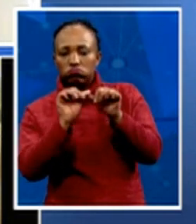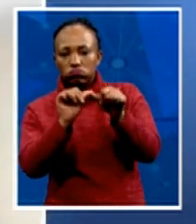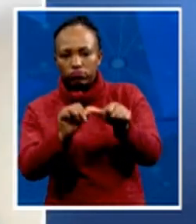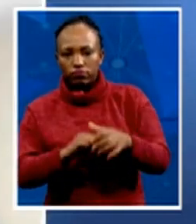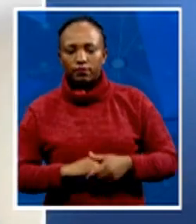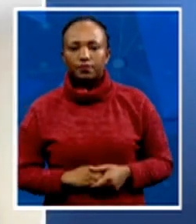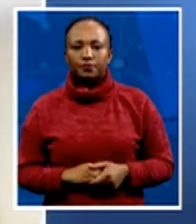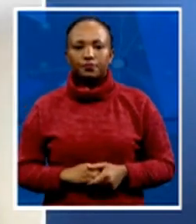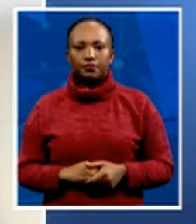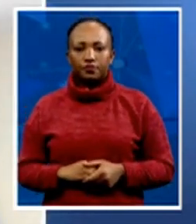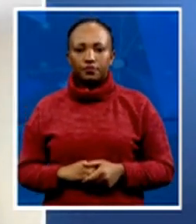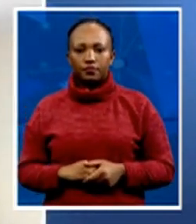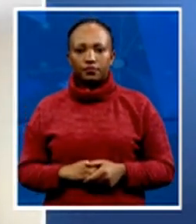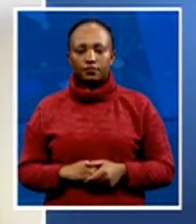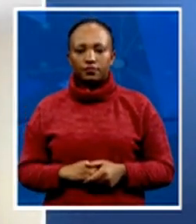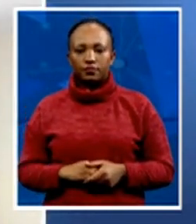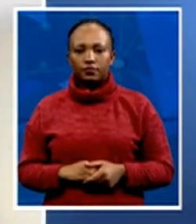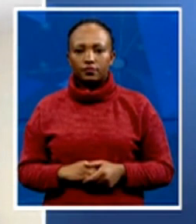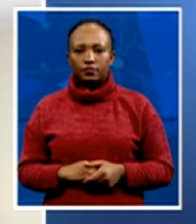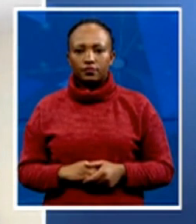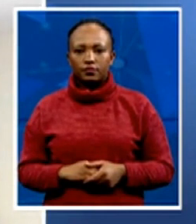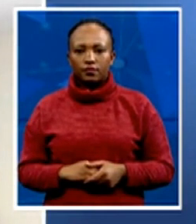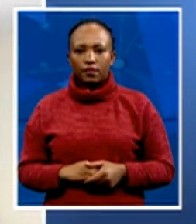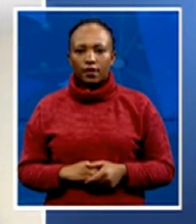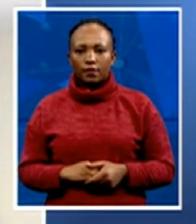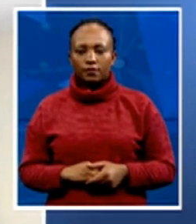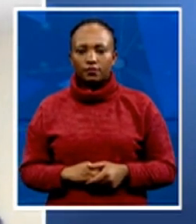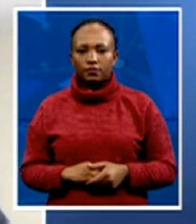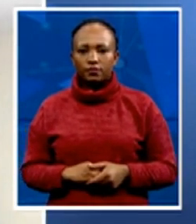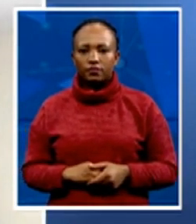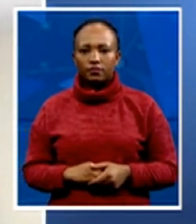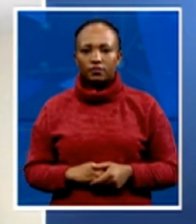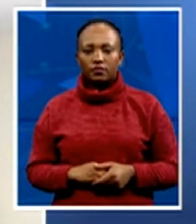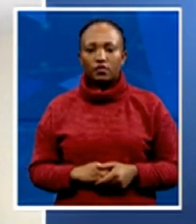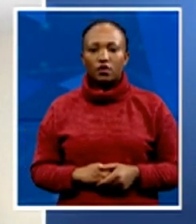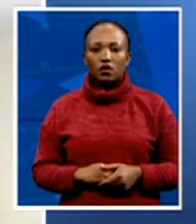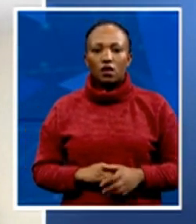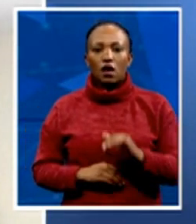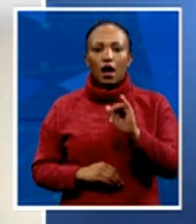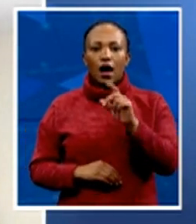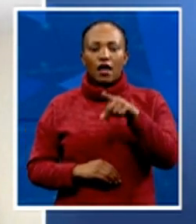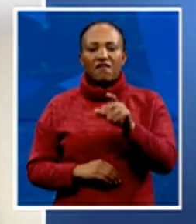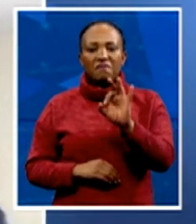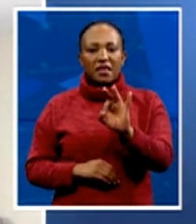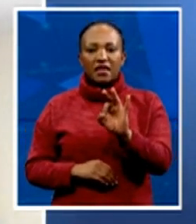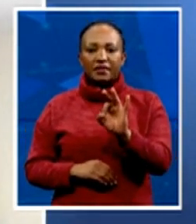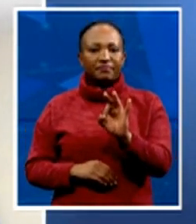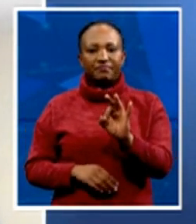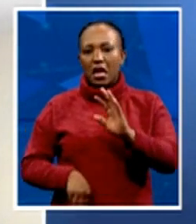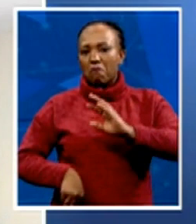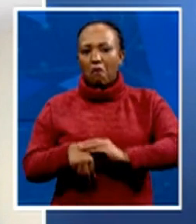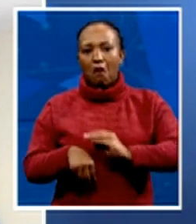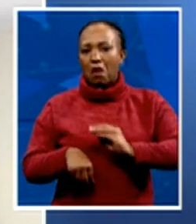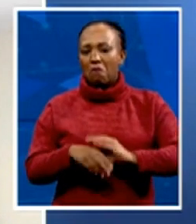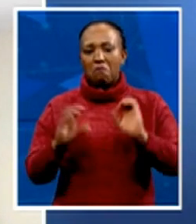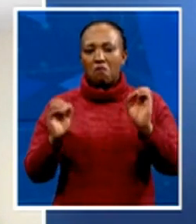Desiree, that in the IFP, don't have any glitches in terms of the older generation interfering with young people. I think we've been given that